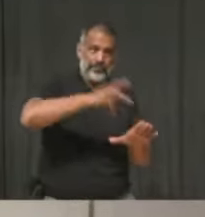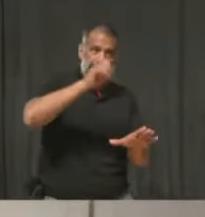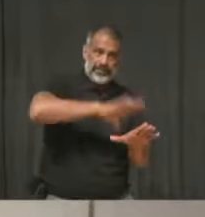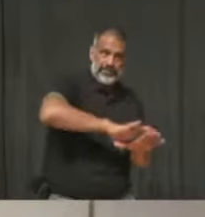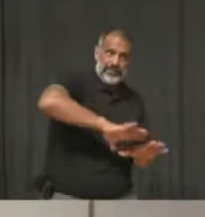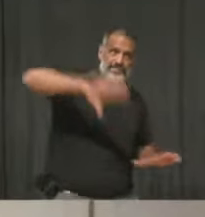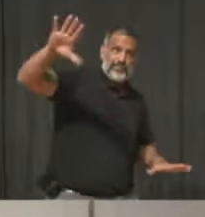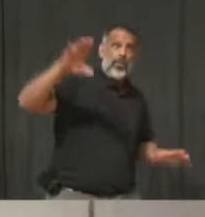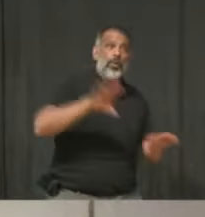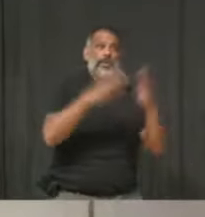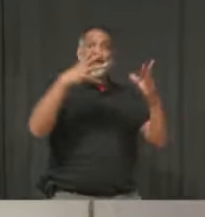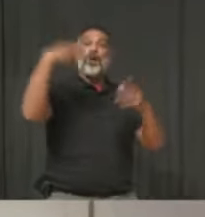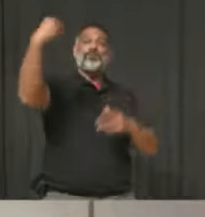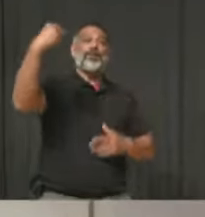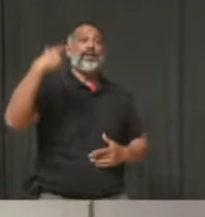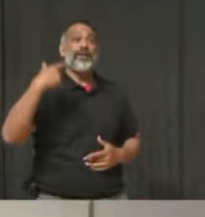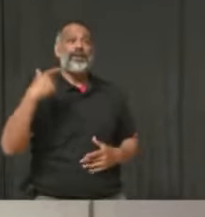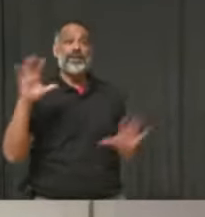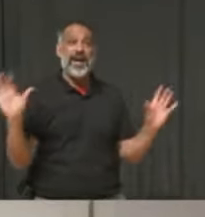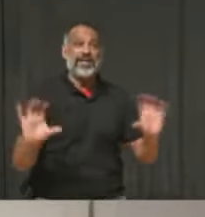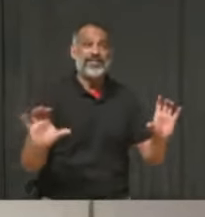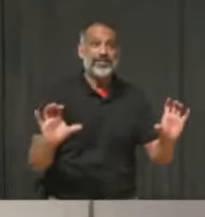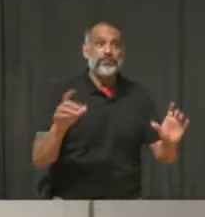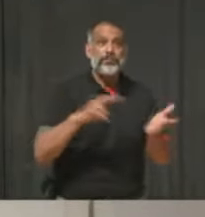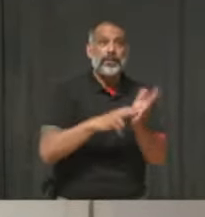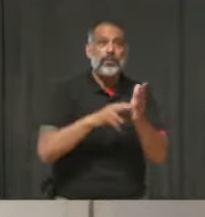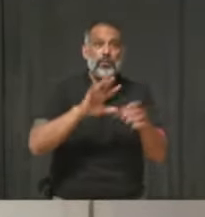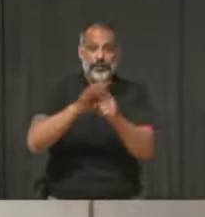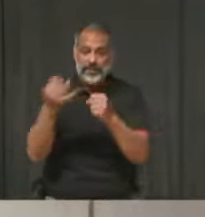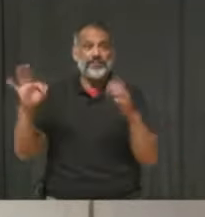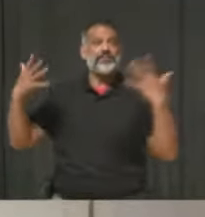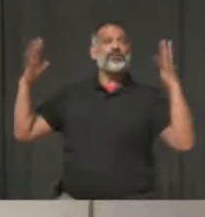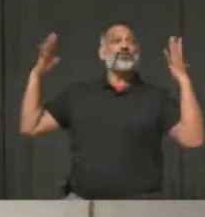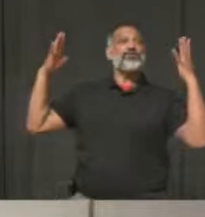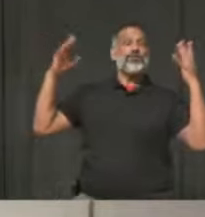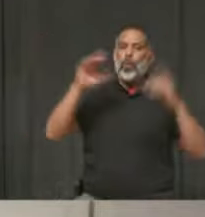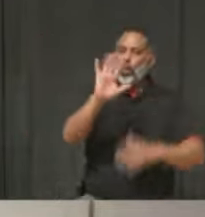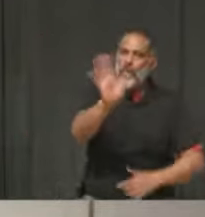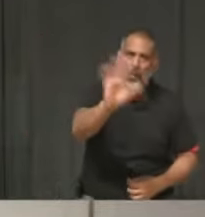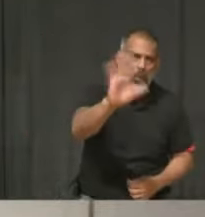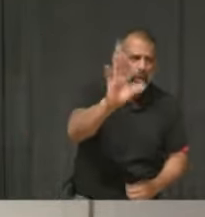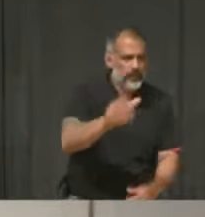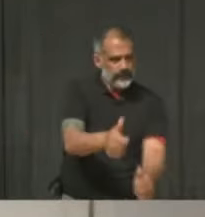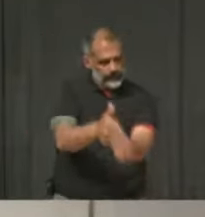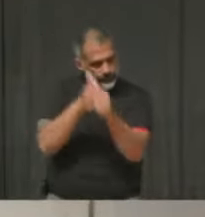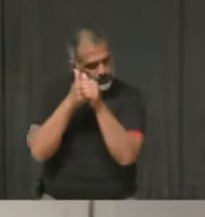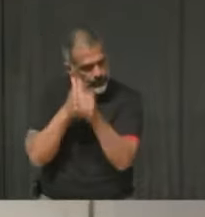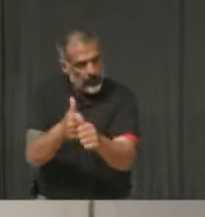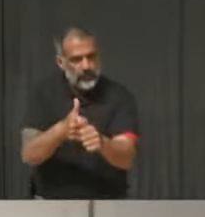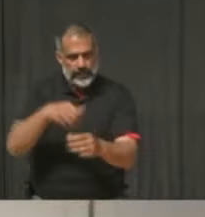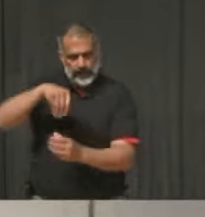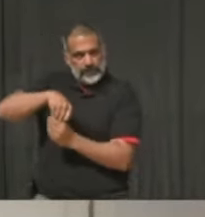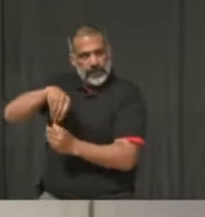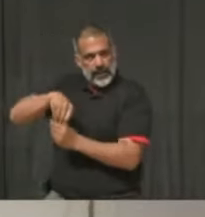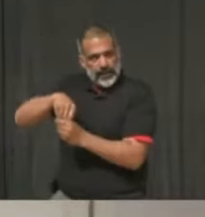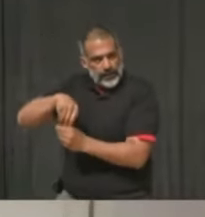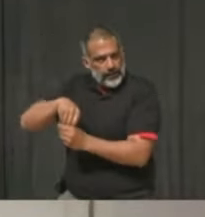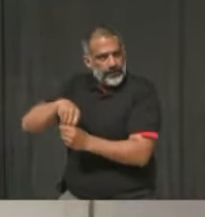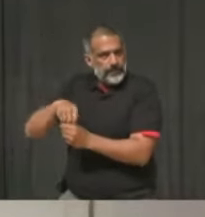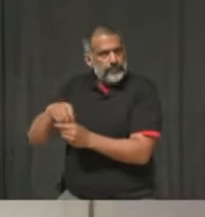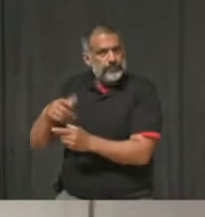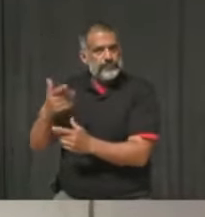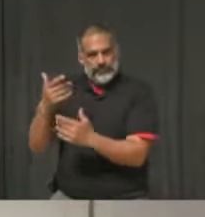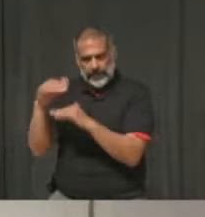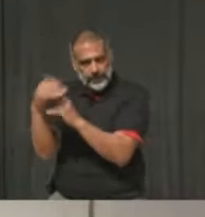doesn't mean that things actually are over and we need to keep going and need to restrict indoors as much as we can and not deviate